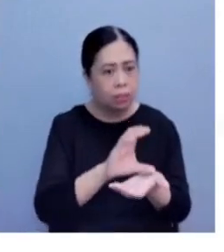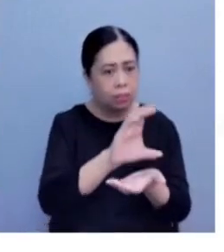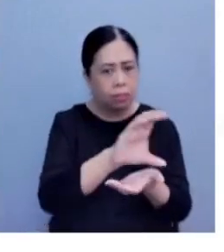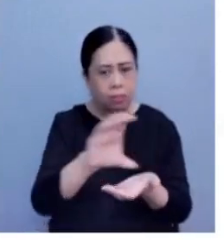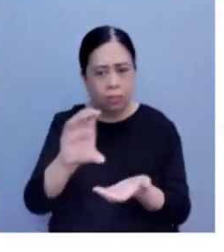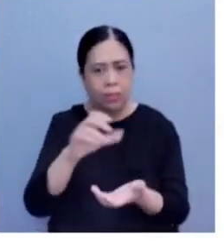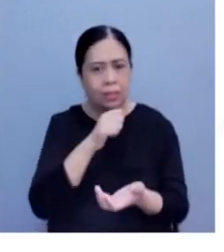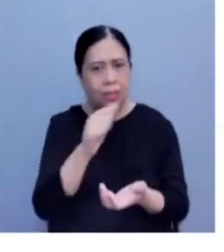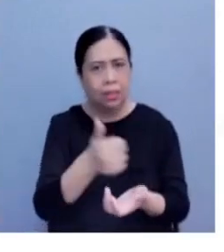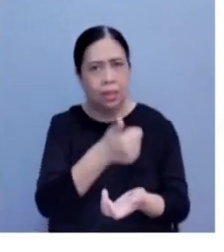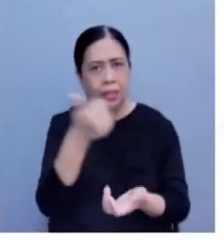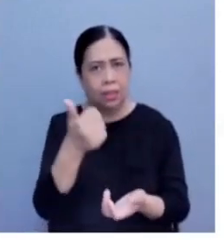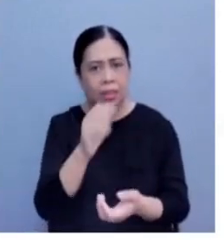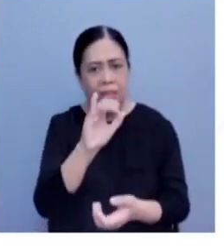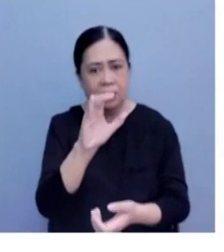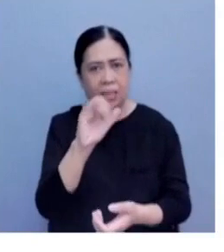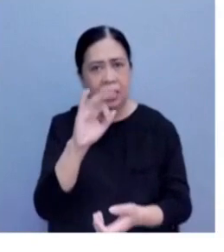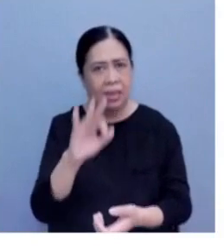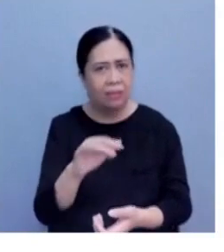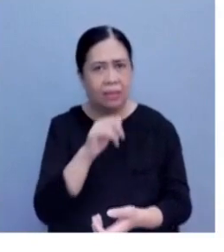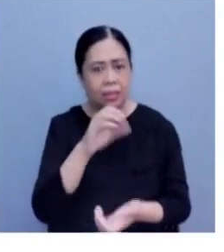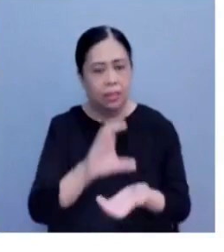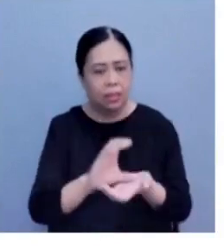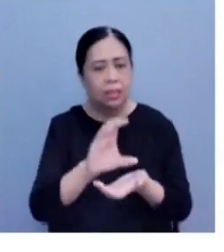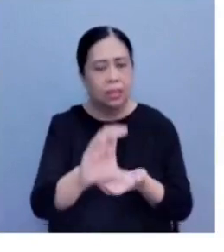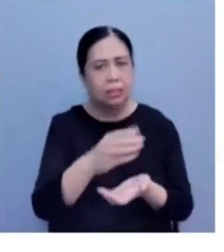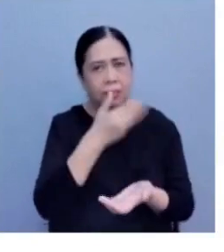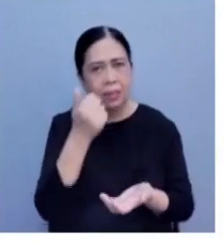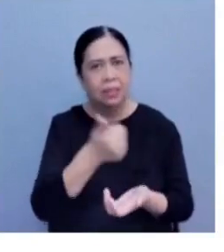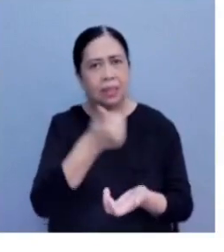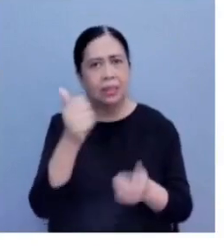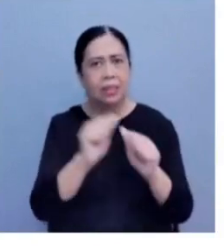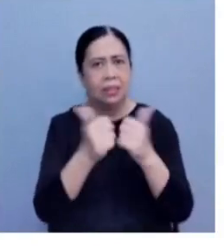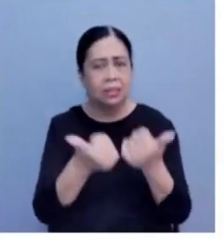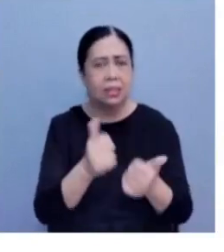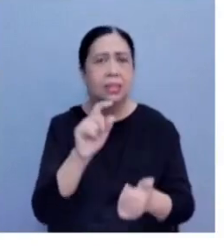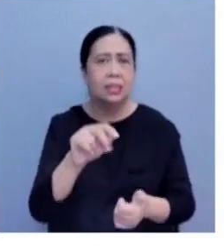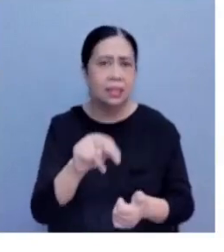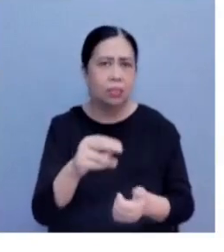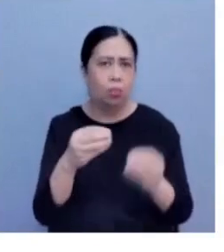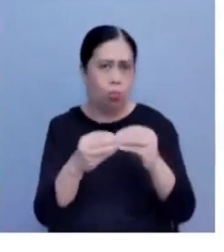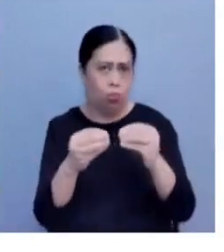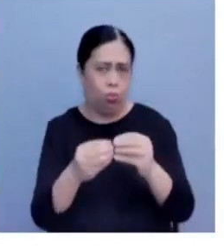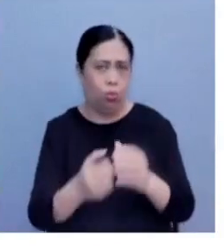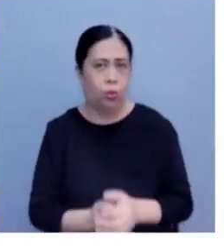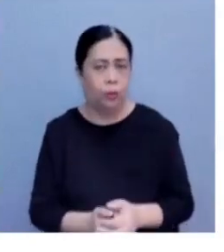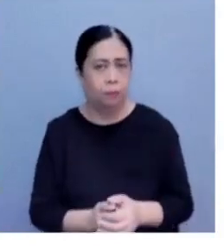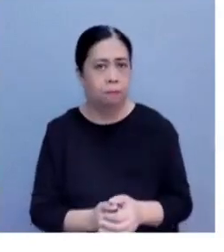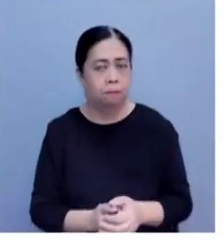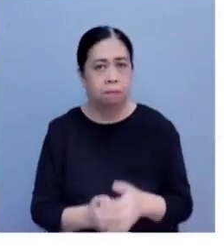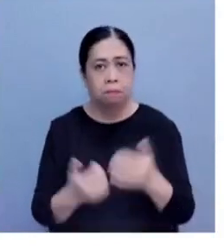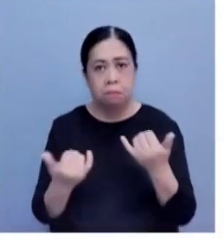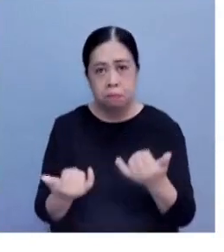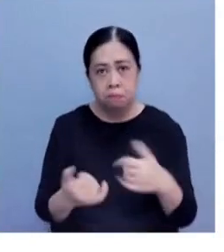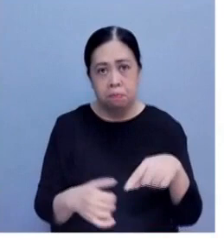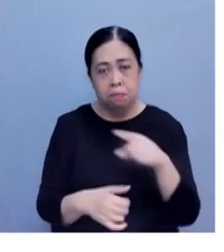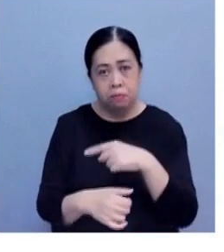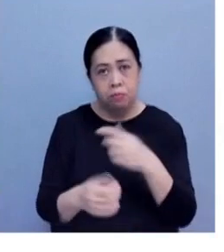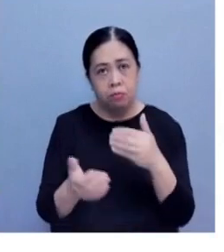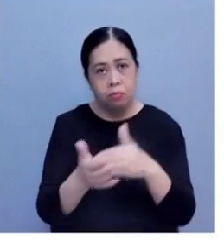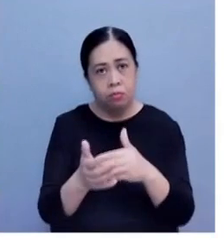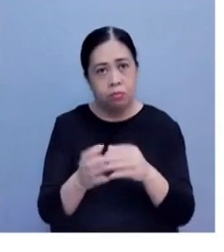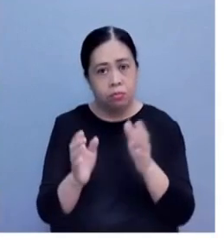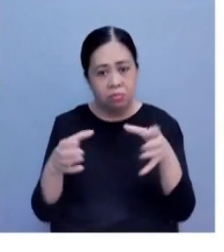sa iba pang mga confidential funds. I-realign na po sa mga ahensyang nangangailang. Now that it's up to a small committee to realign